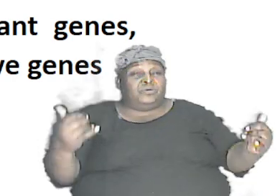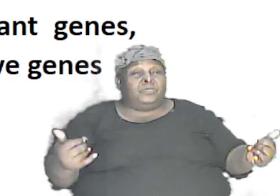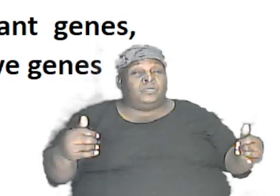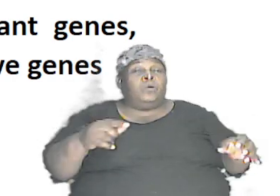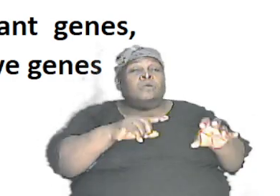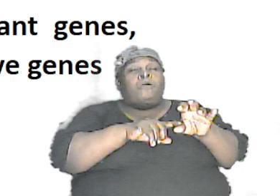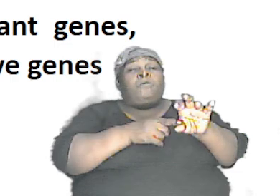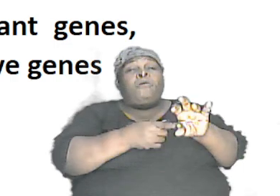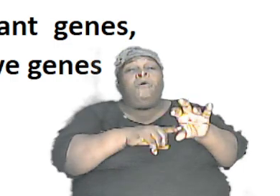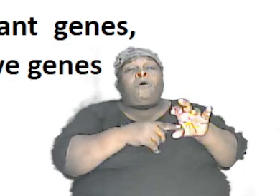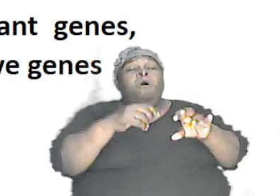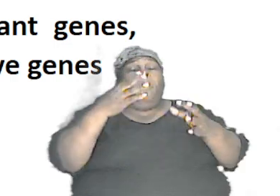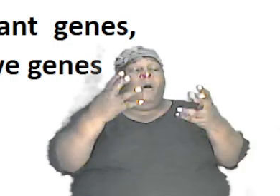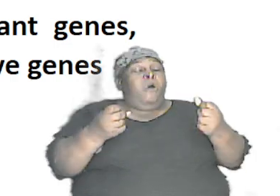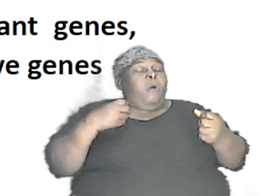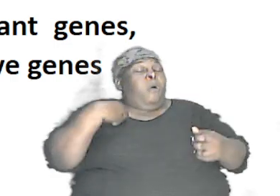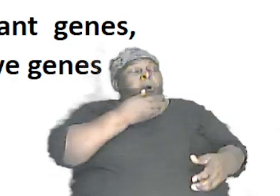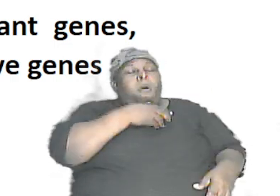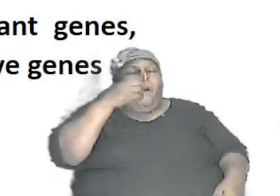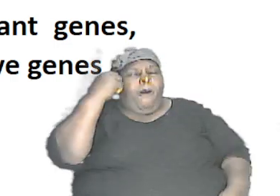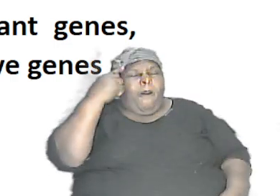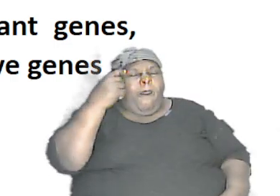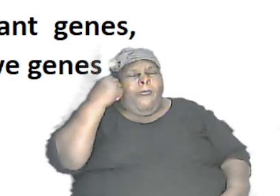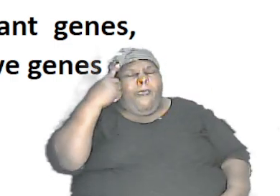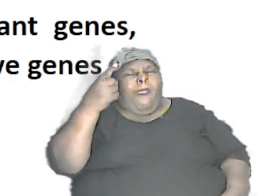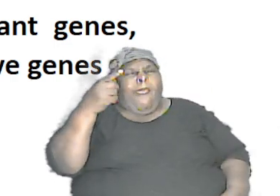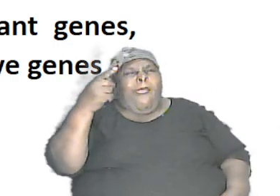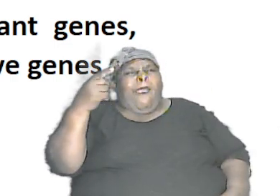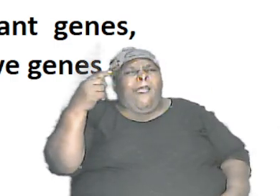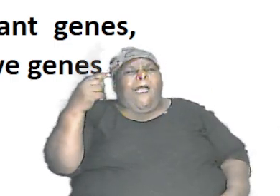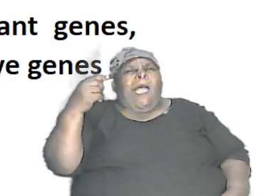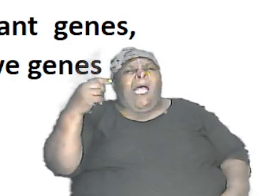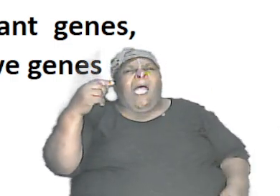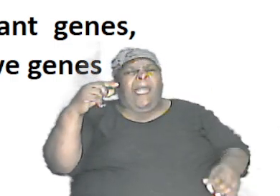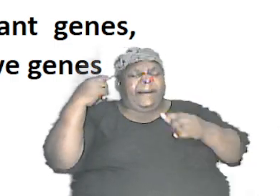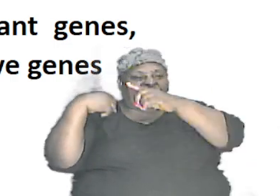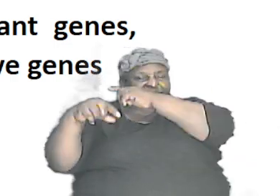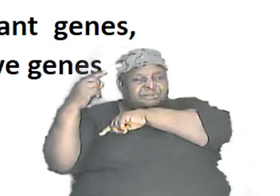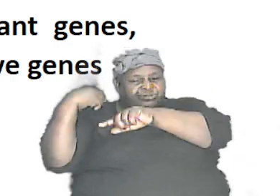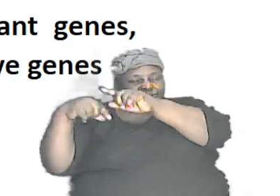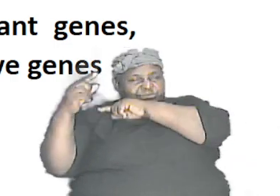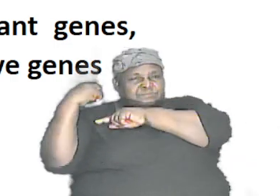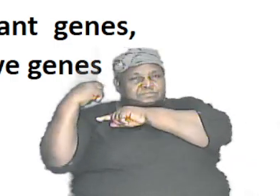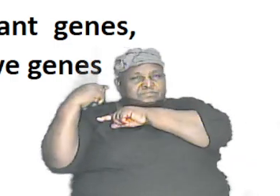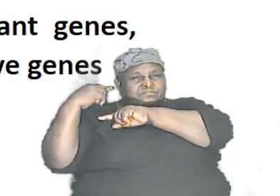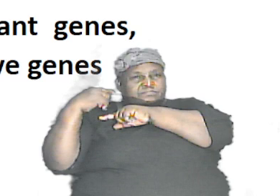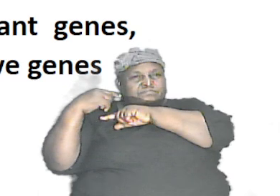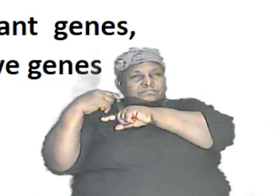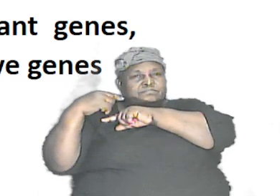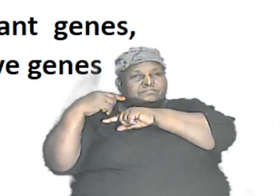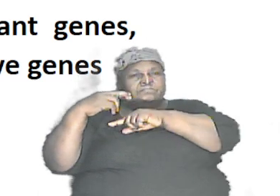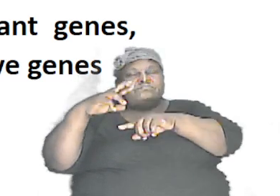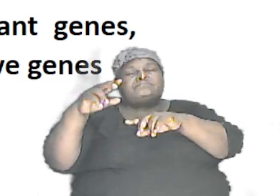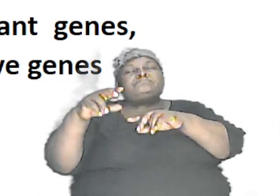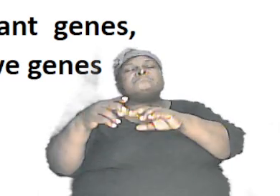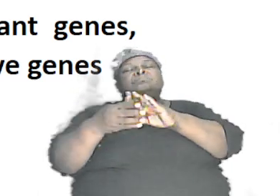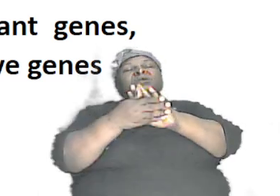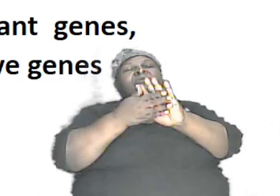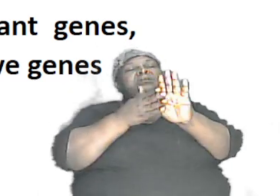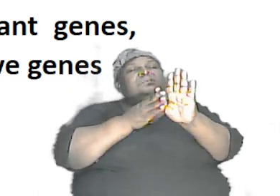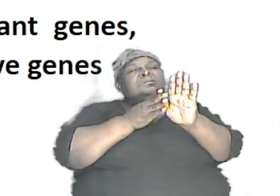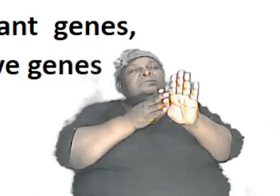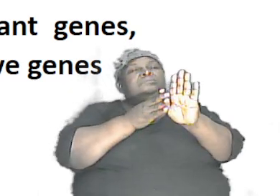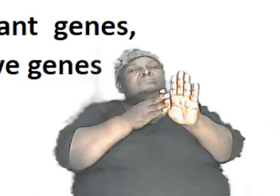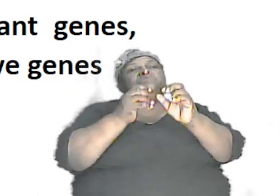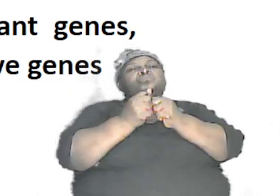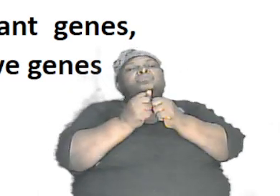out we want us to understand that the genes are labeled with letters